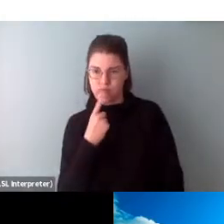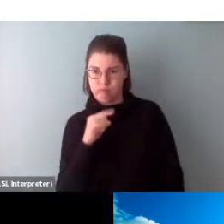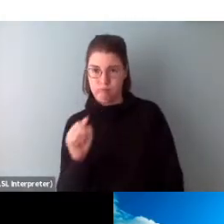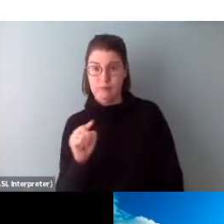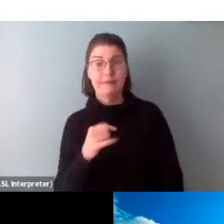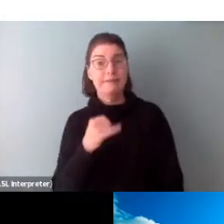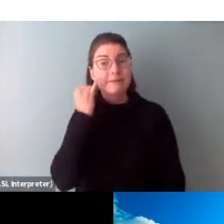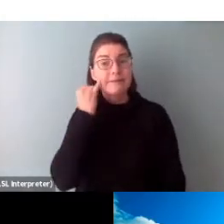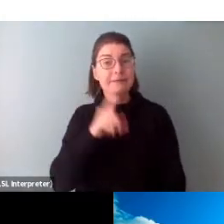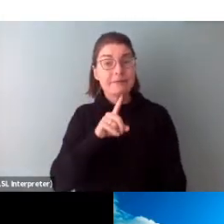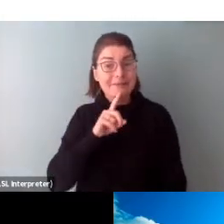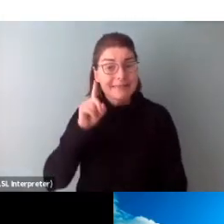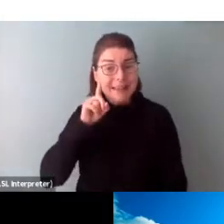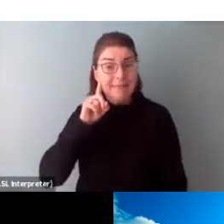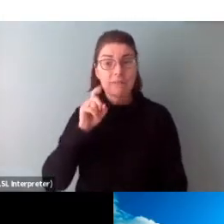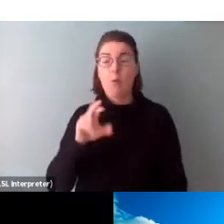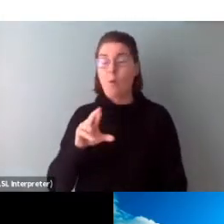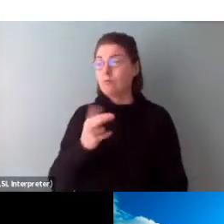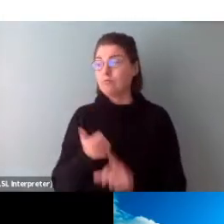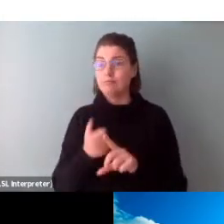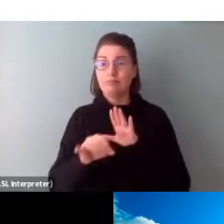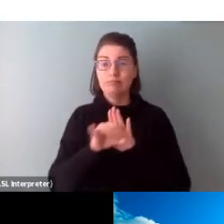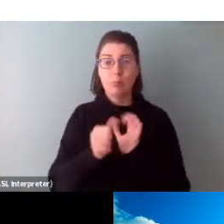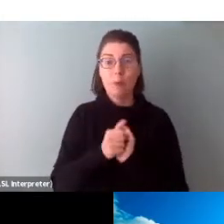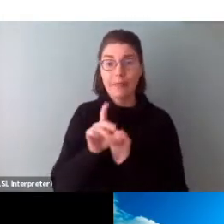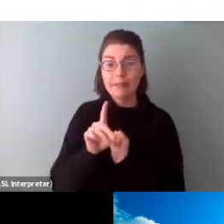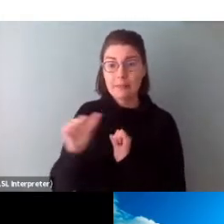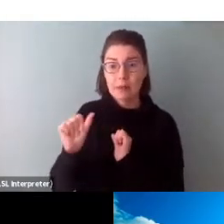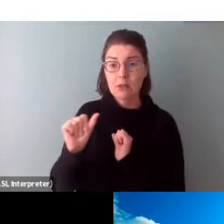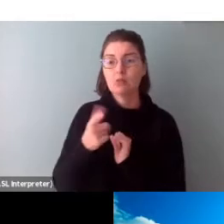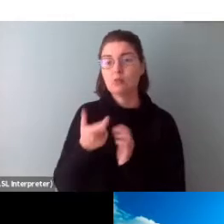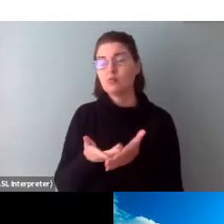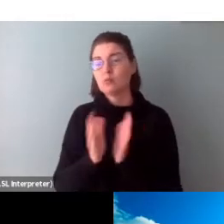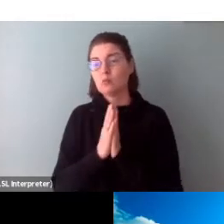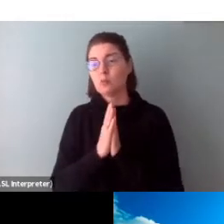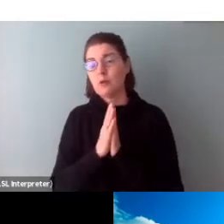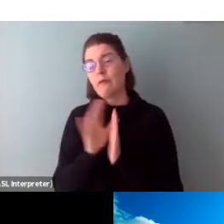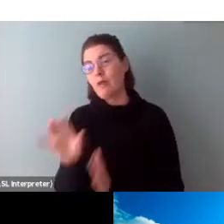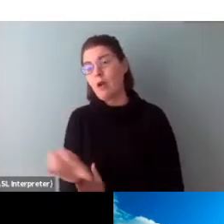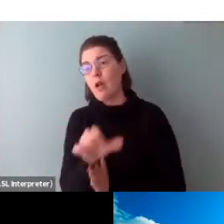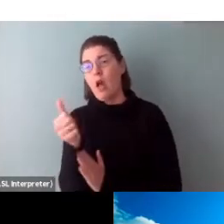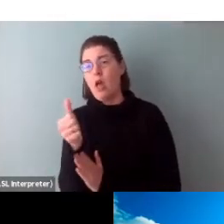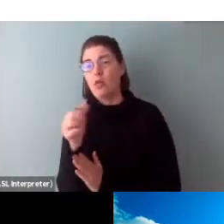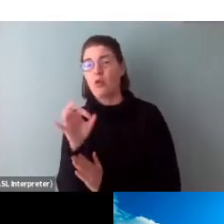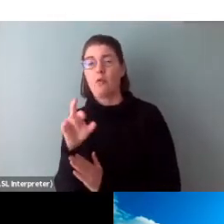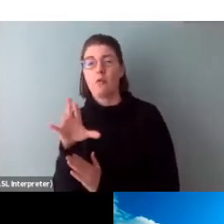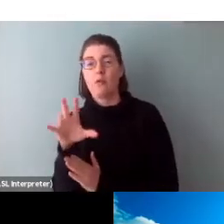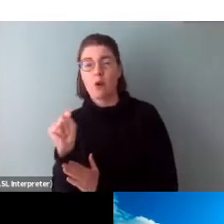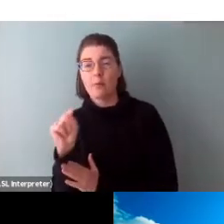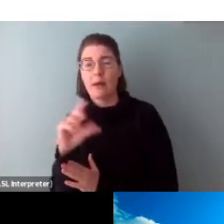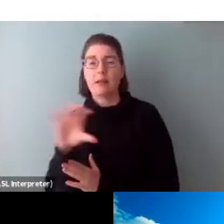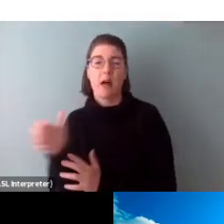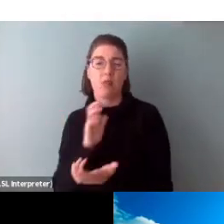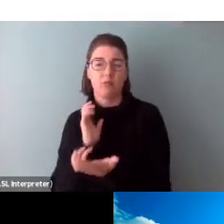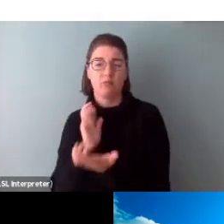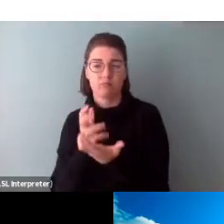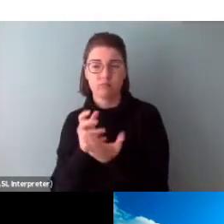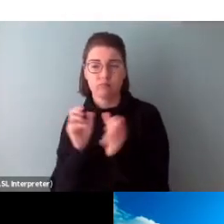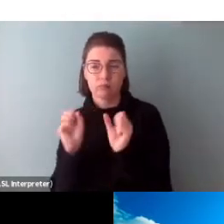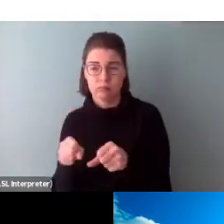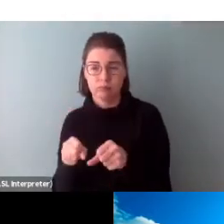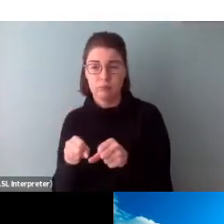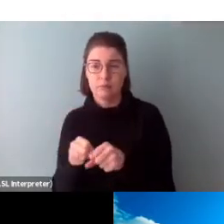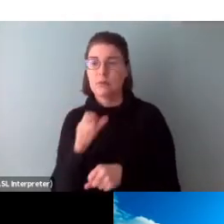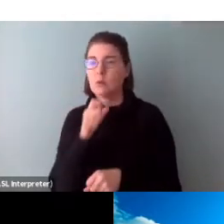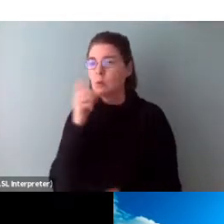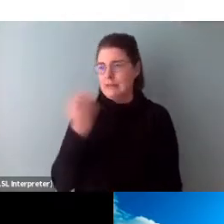deaf or who have a disability can request alternative formats and accommodations. You don't